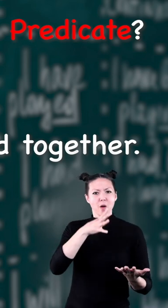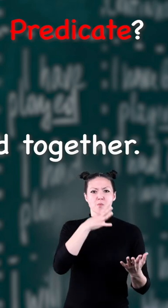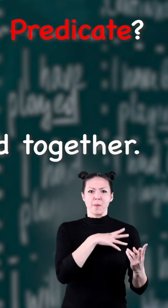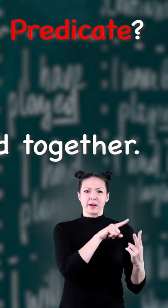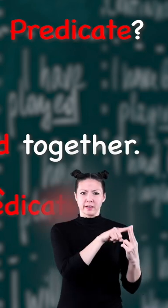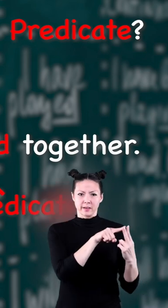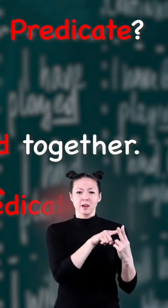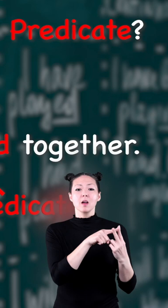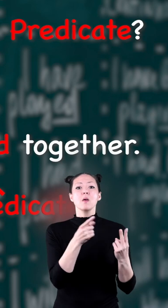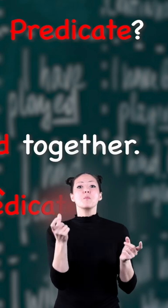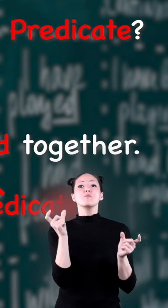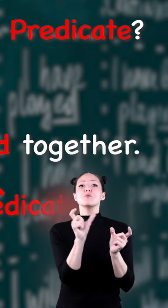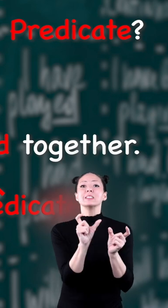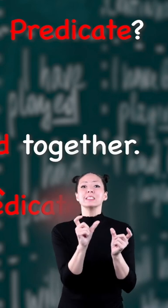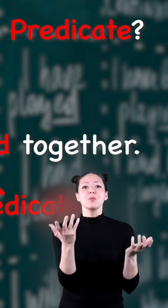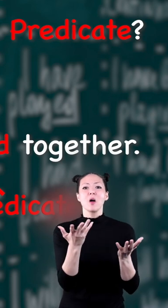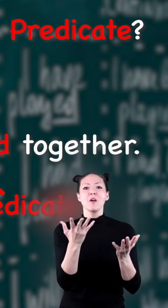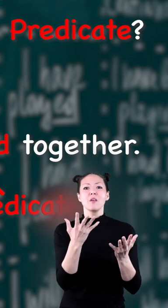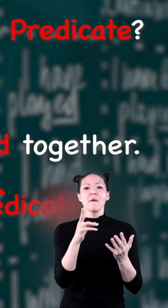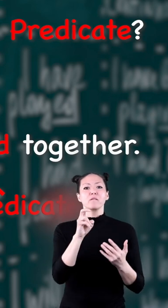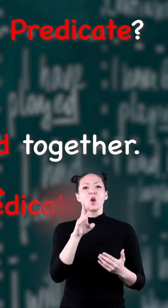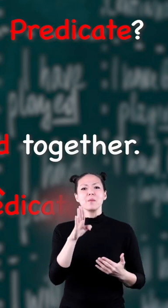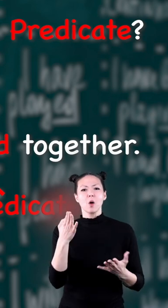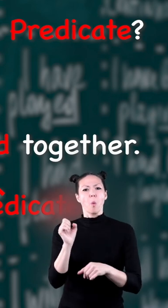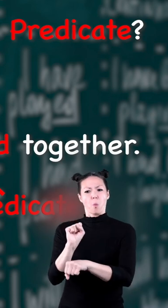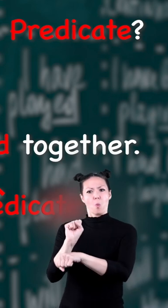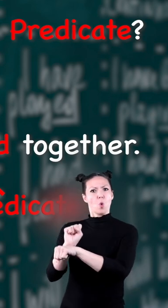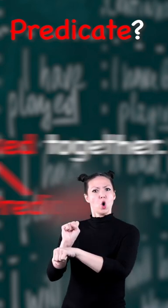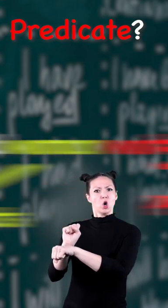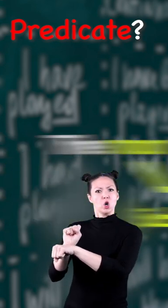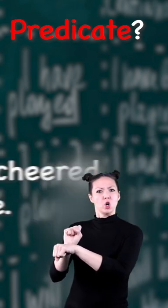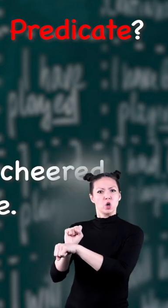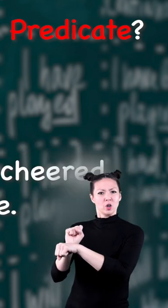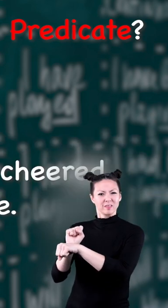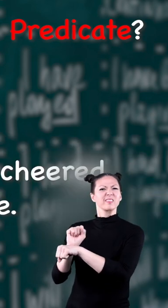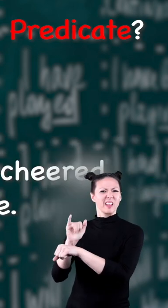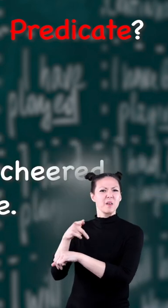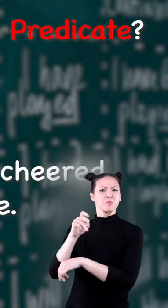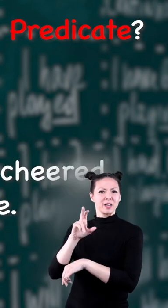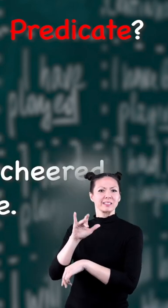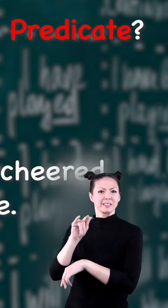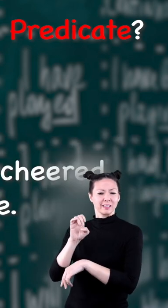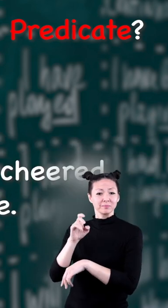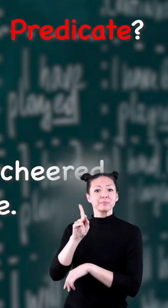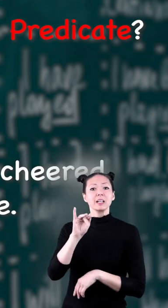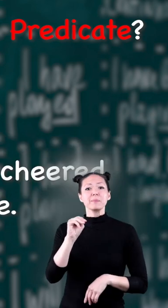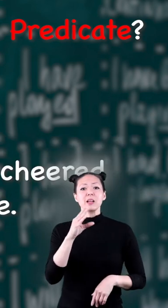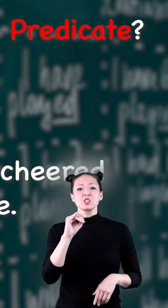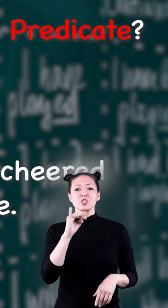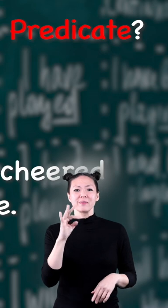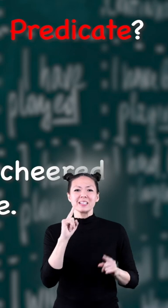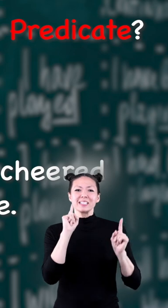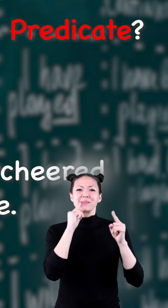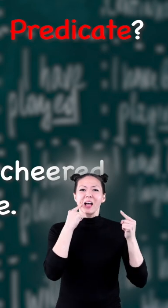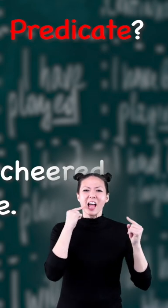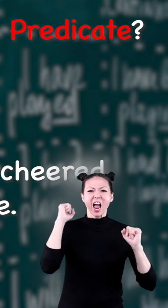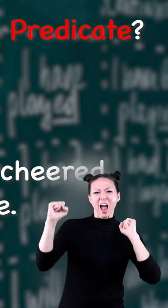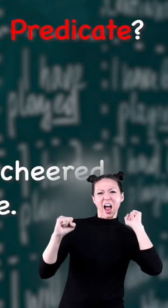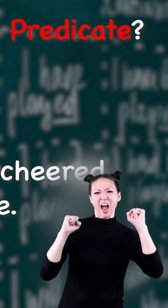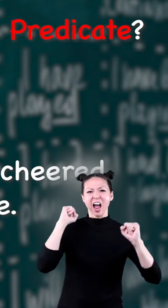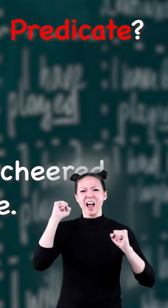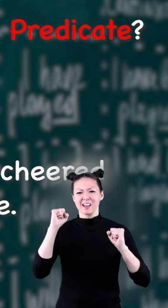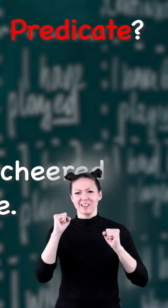and woman and the predicate or verb is worked one last example kim and jeff